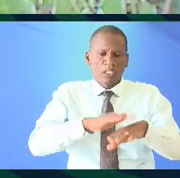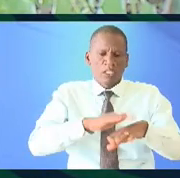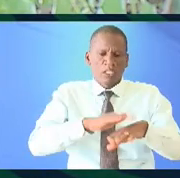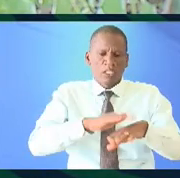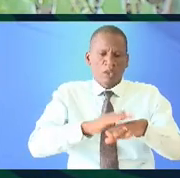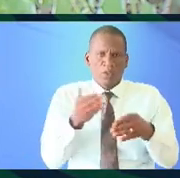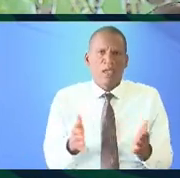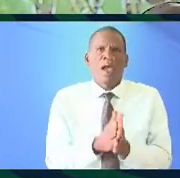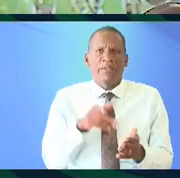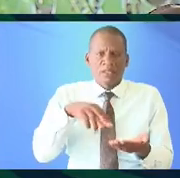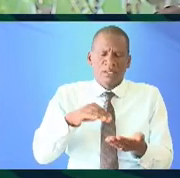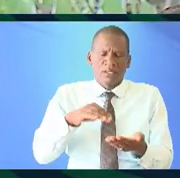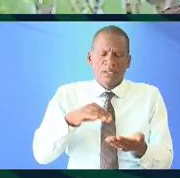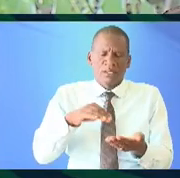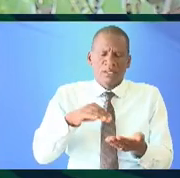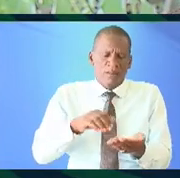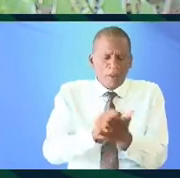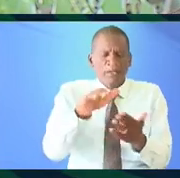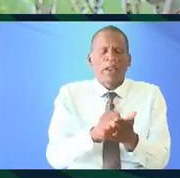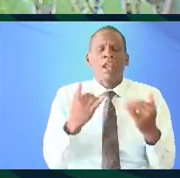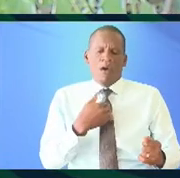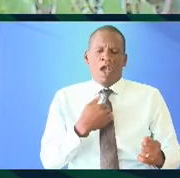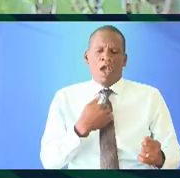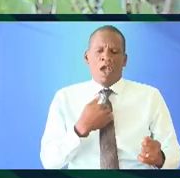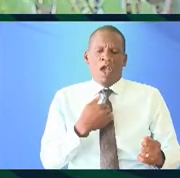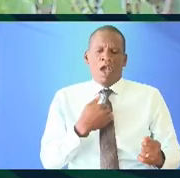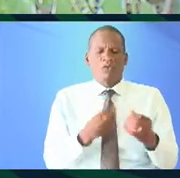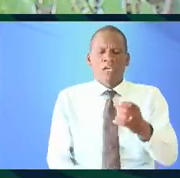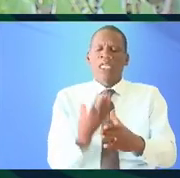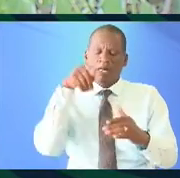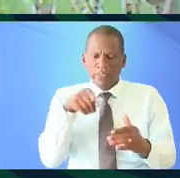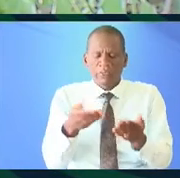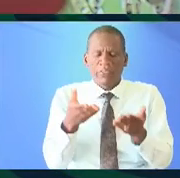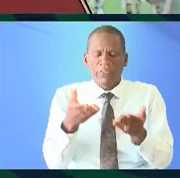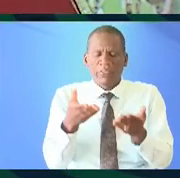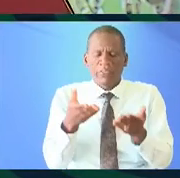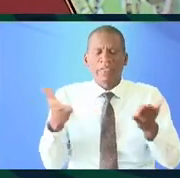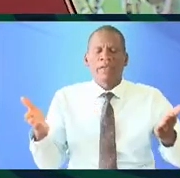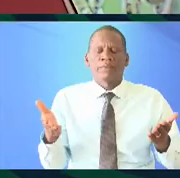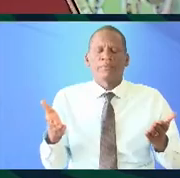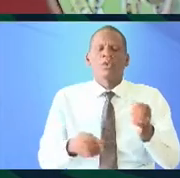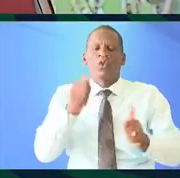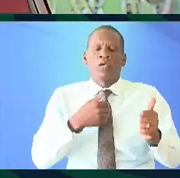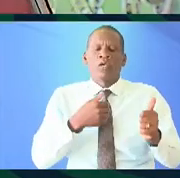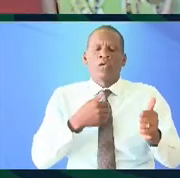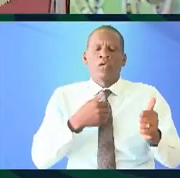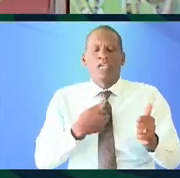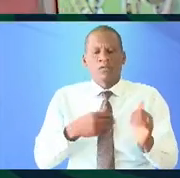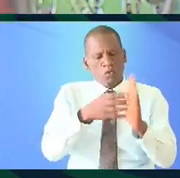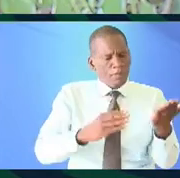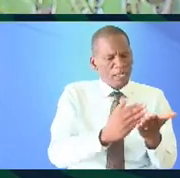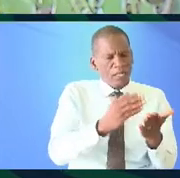which is a good thing and it being published it now has to create this product which has